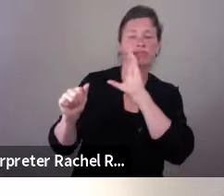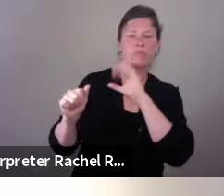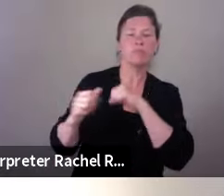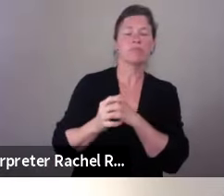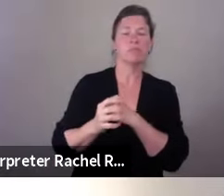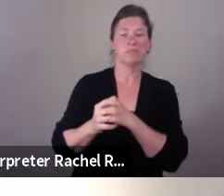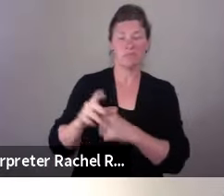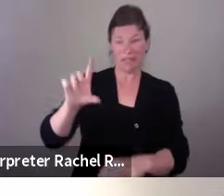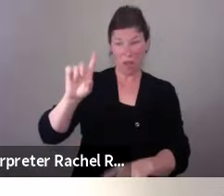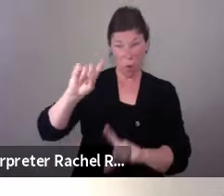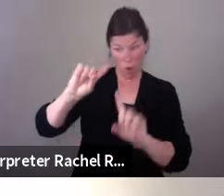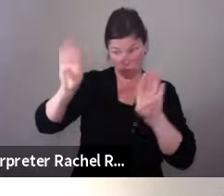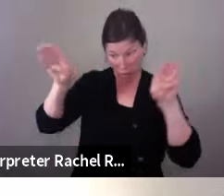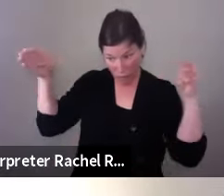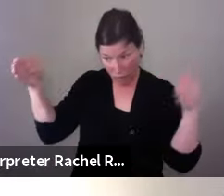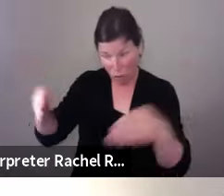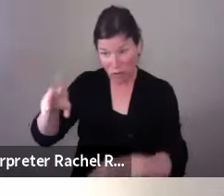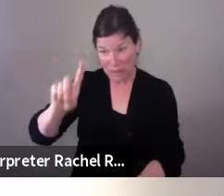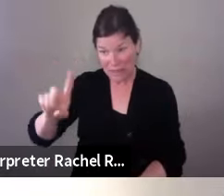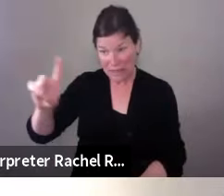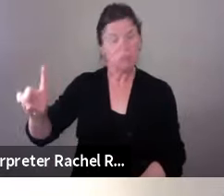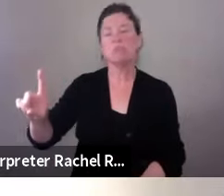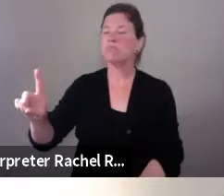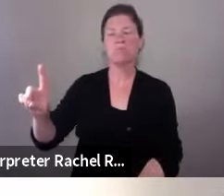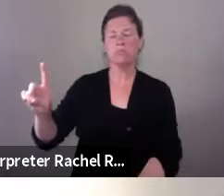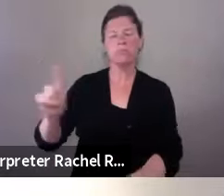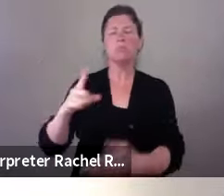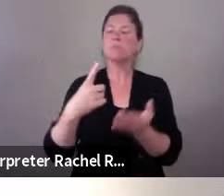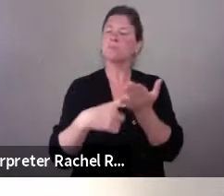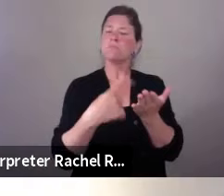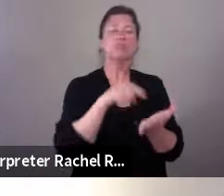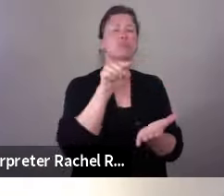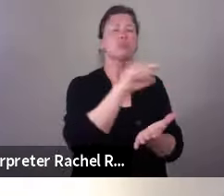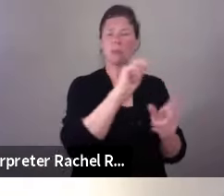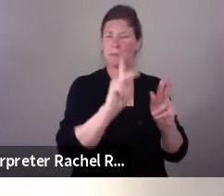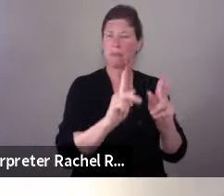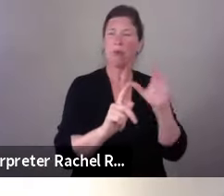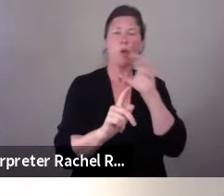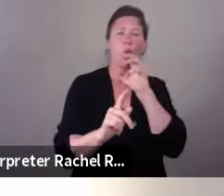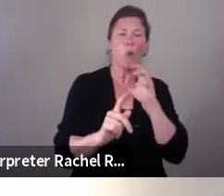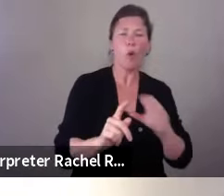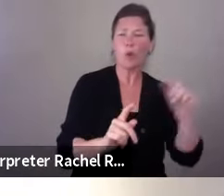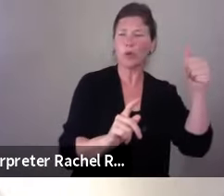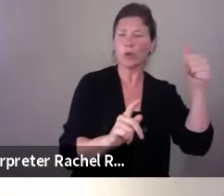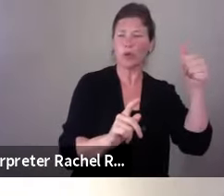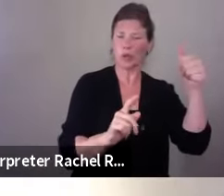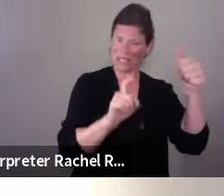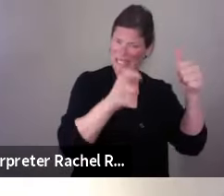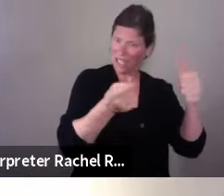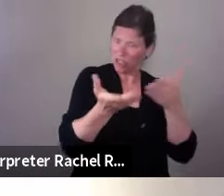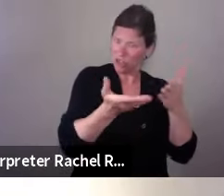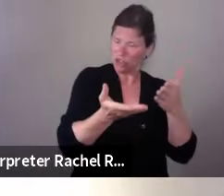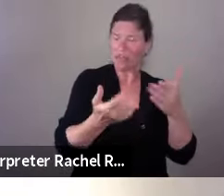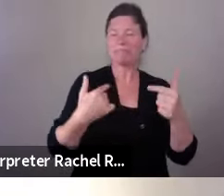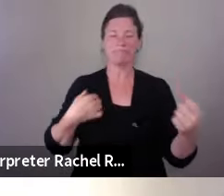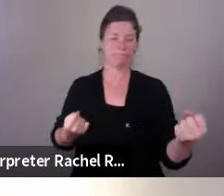specific. I deal with people who are elderly who need assistance getting services or